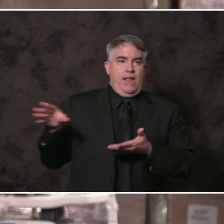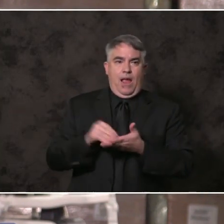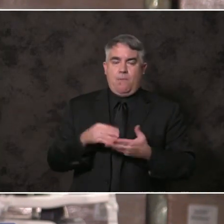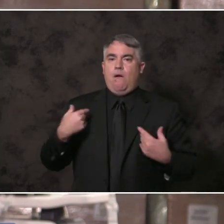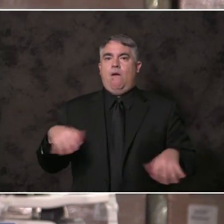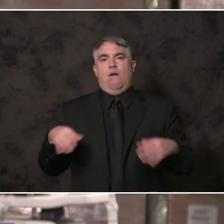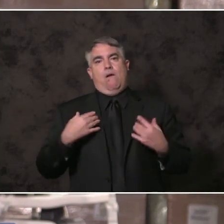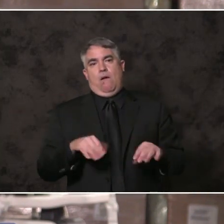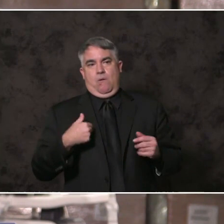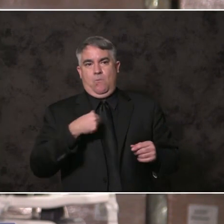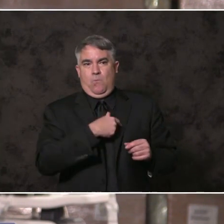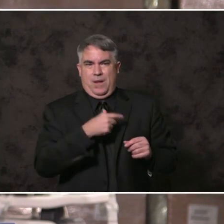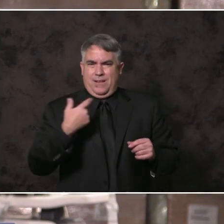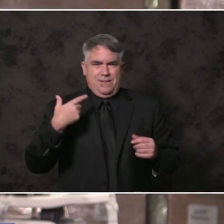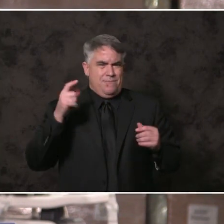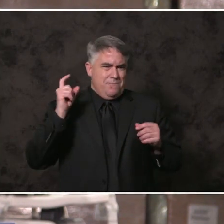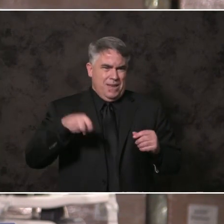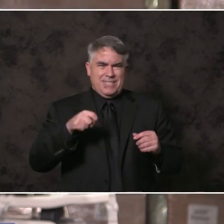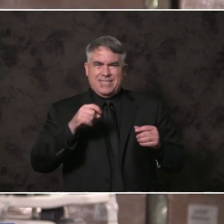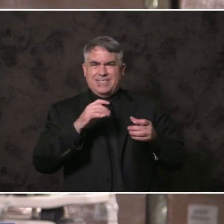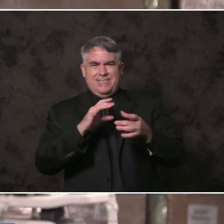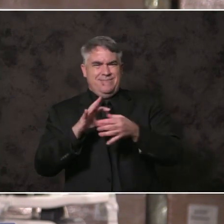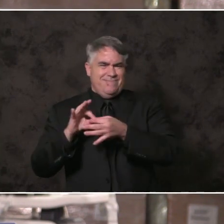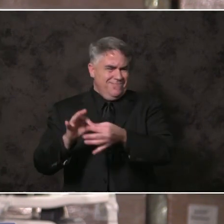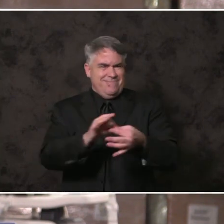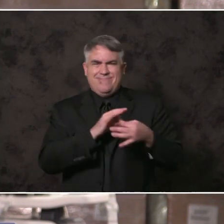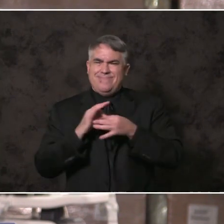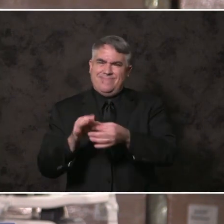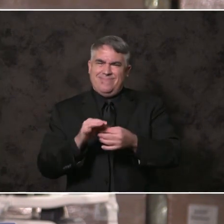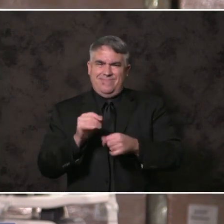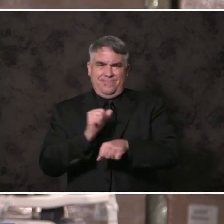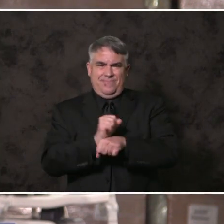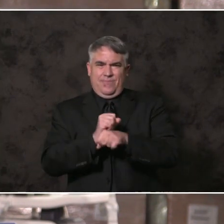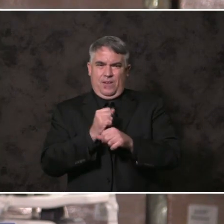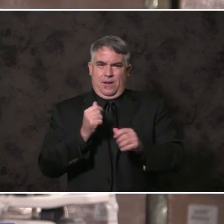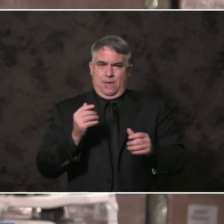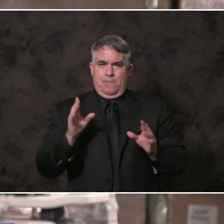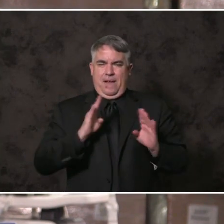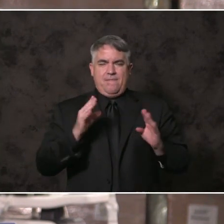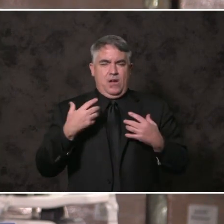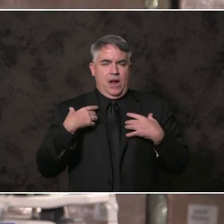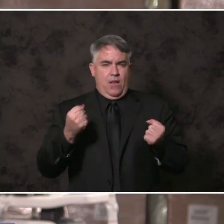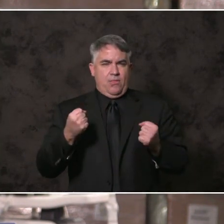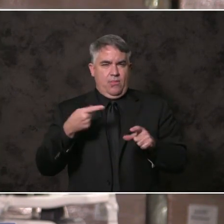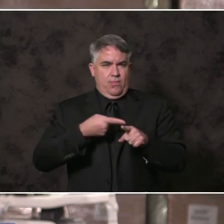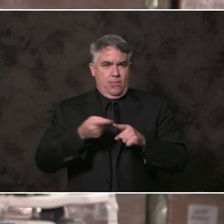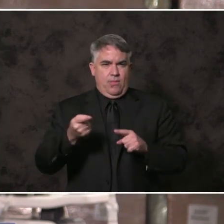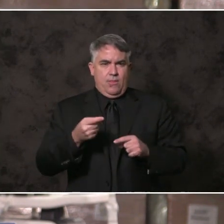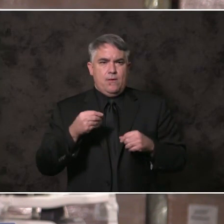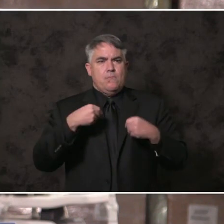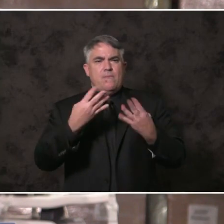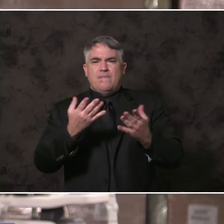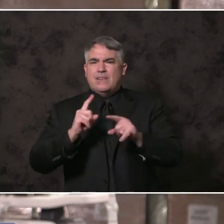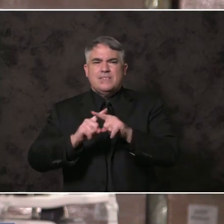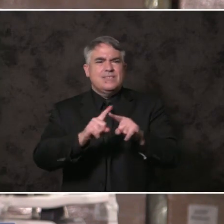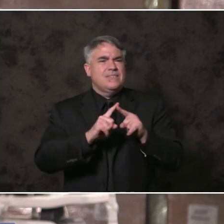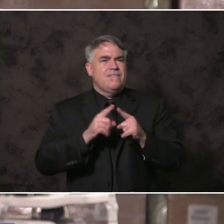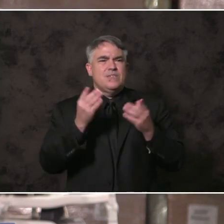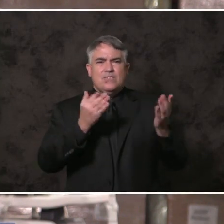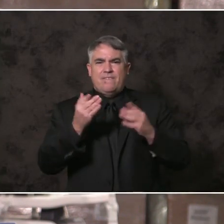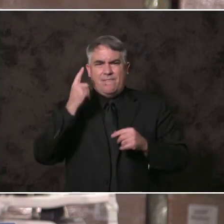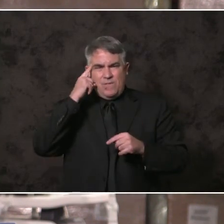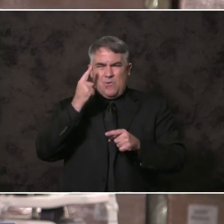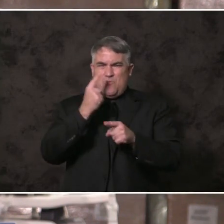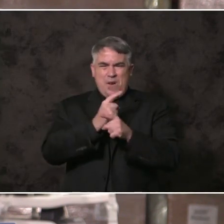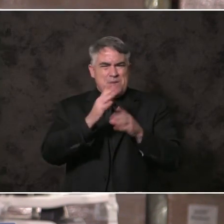network of comprehensive behavioral health care that delivers the right services to the right person at the right time. We must